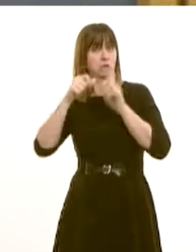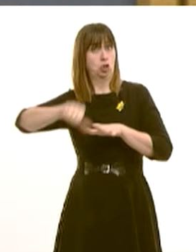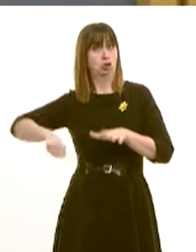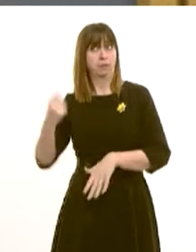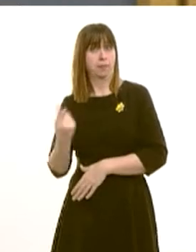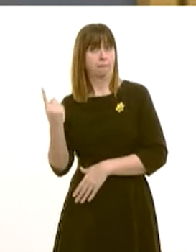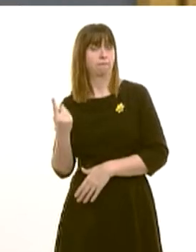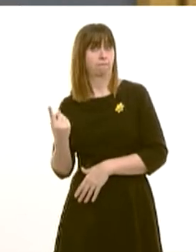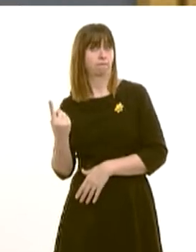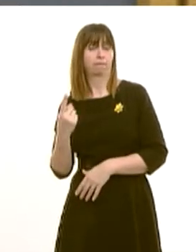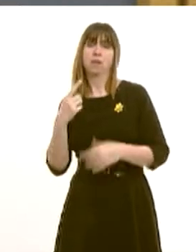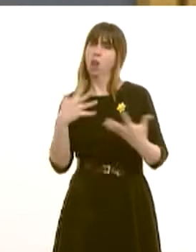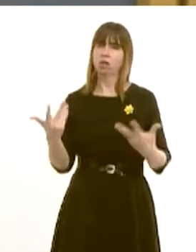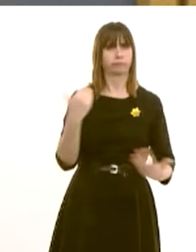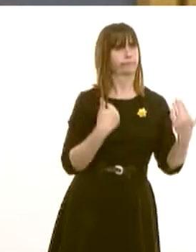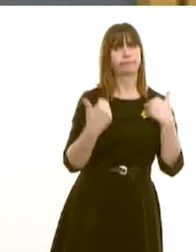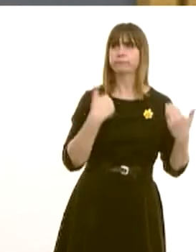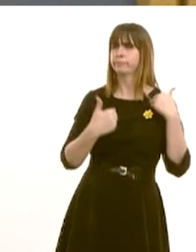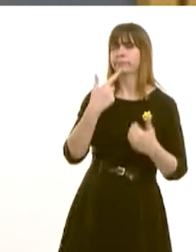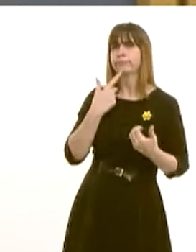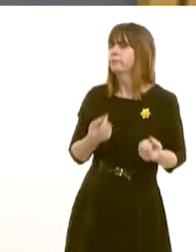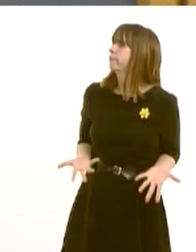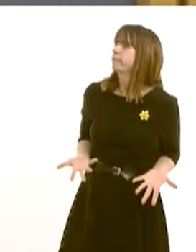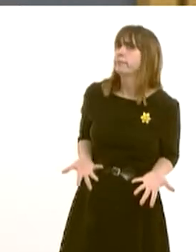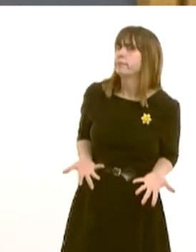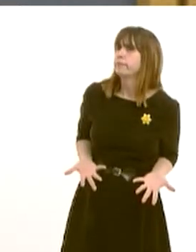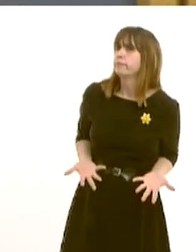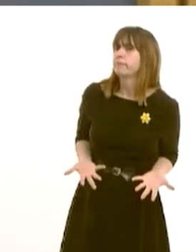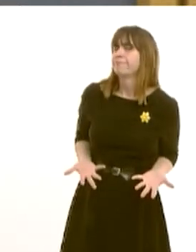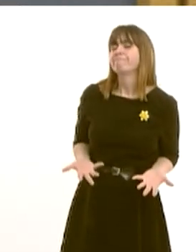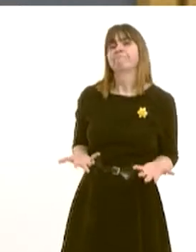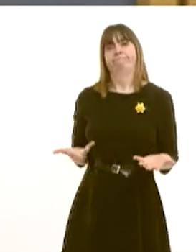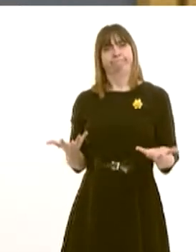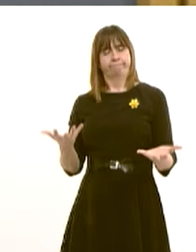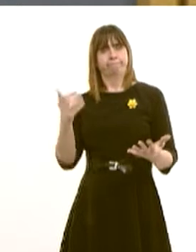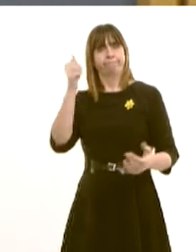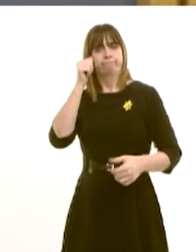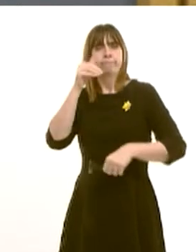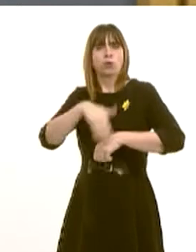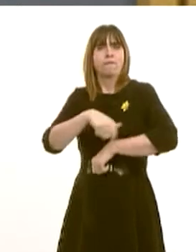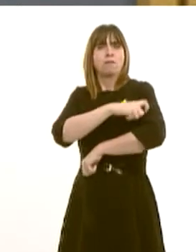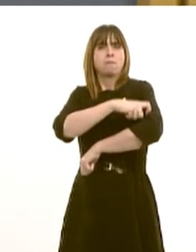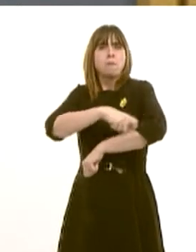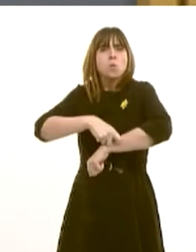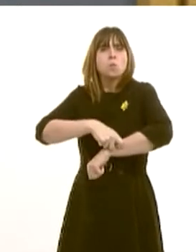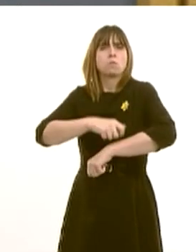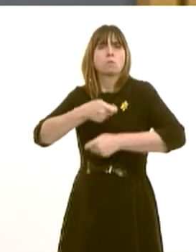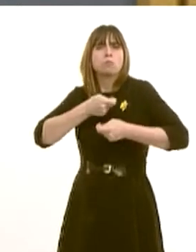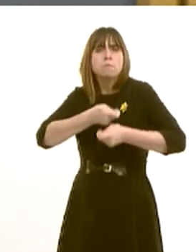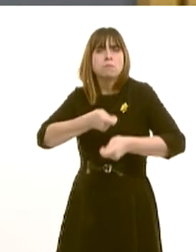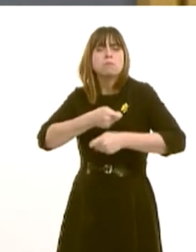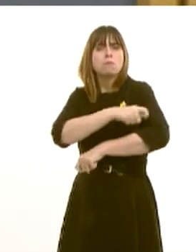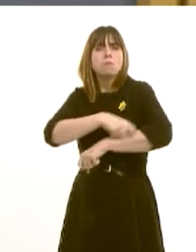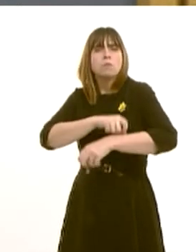families of patients have contacted me because it's clear that in terms of orthopaedic treatment that patients